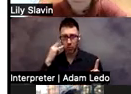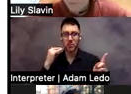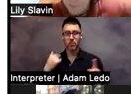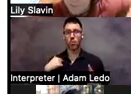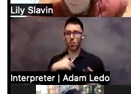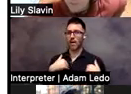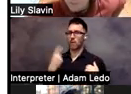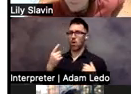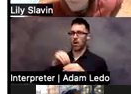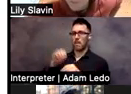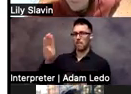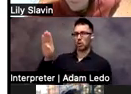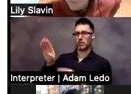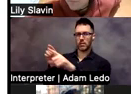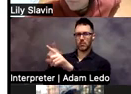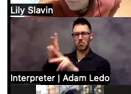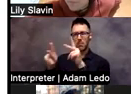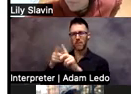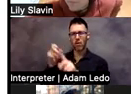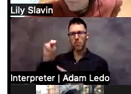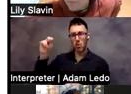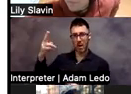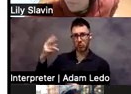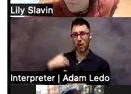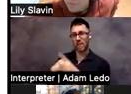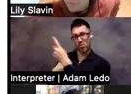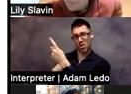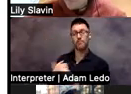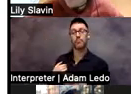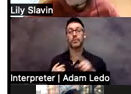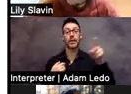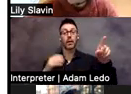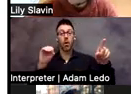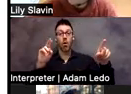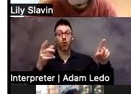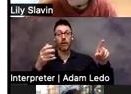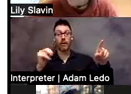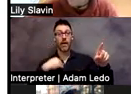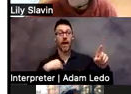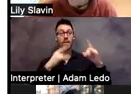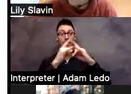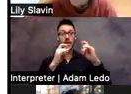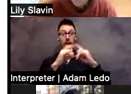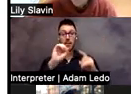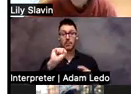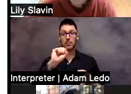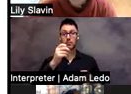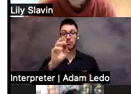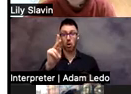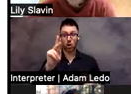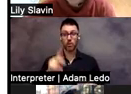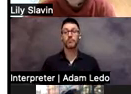from, from New Hampshire, Oregon, there's camp spark. And in North Carolina, there is